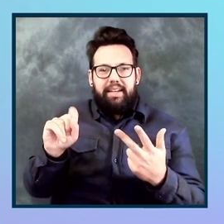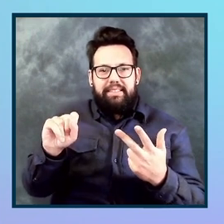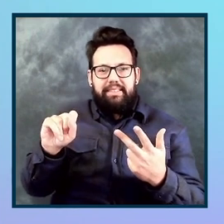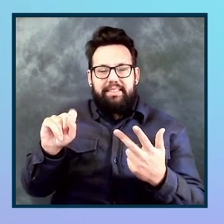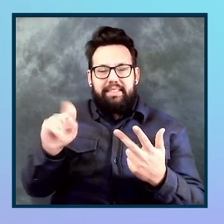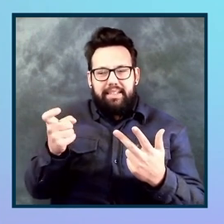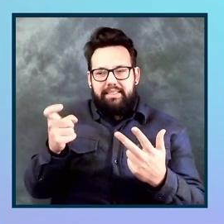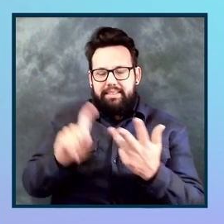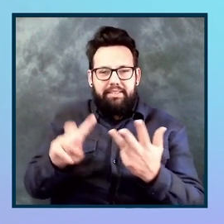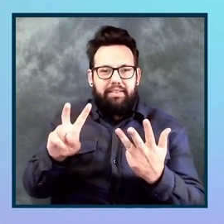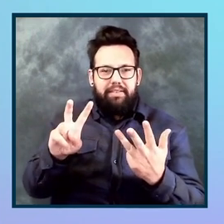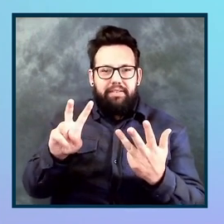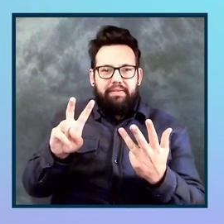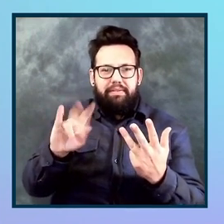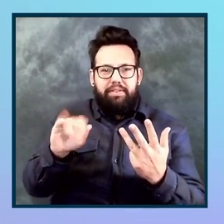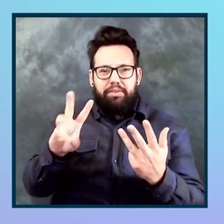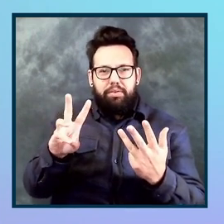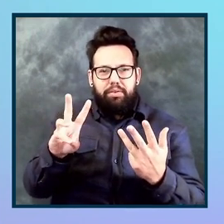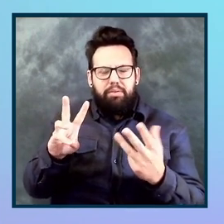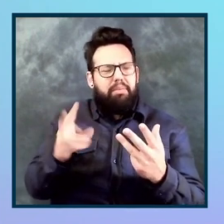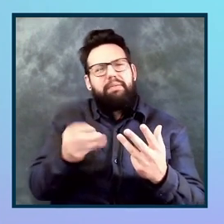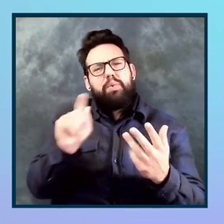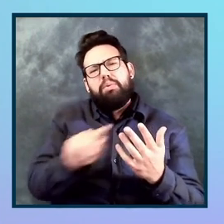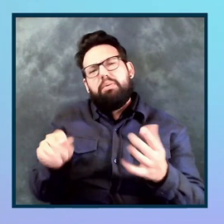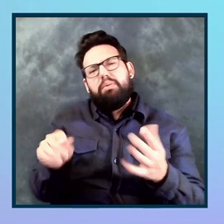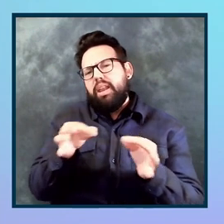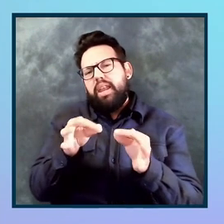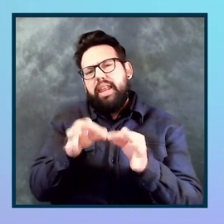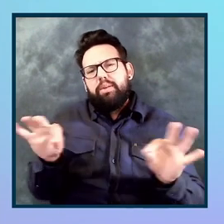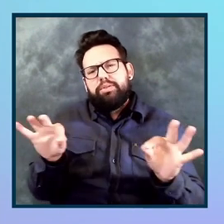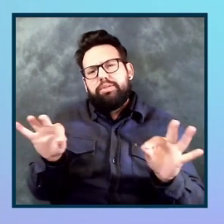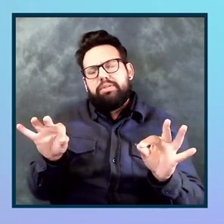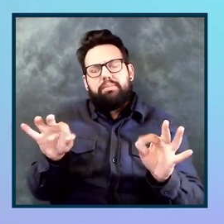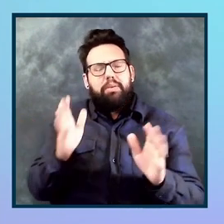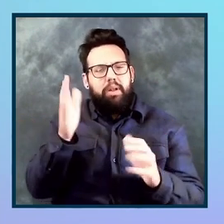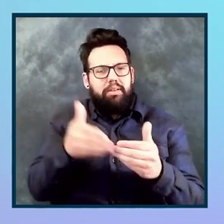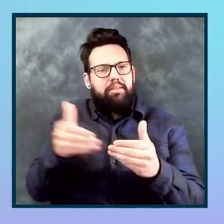off the top of my head, but a number of languages off the bat and, you know, we'll, always be adding more.